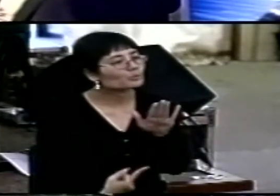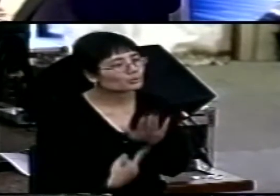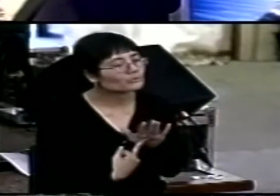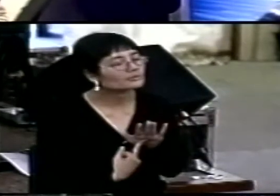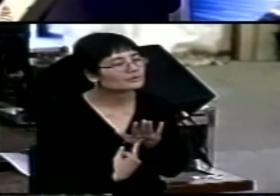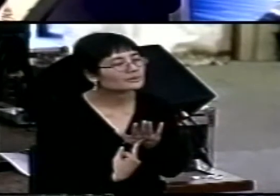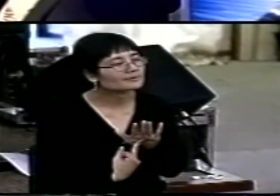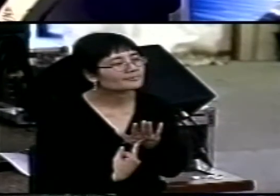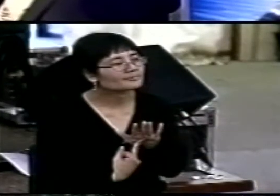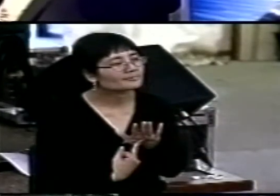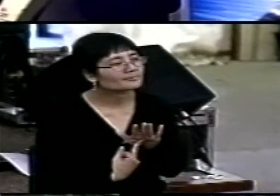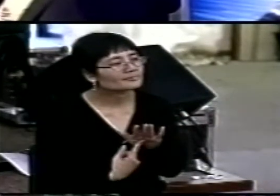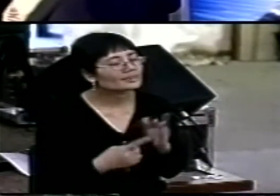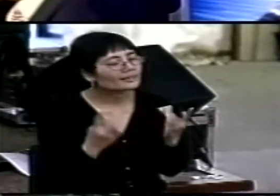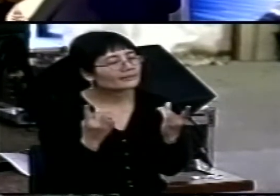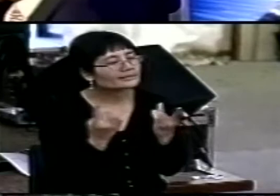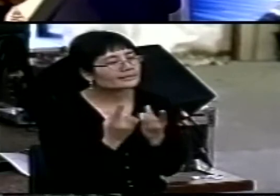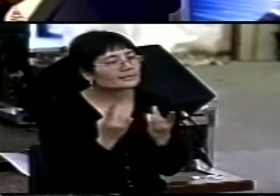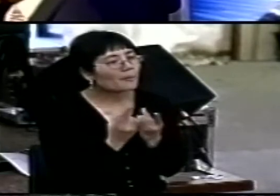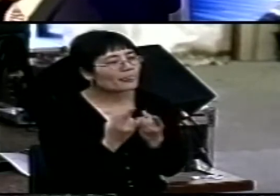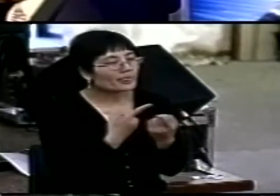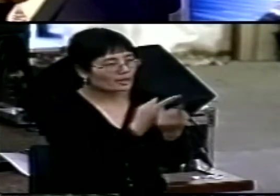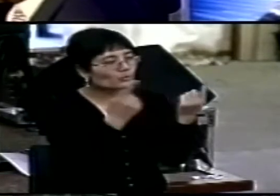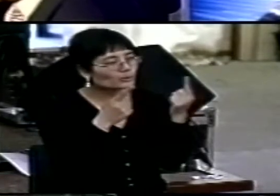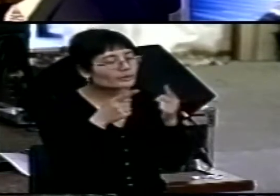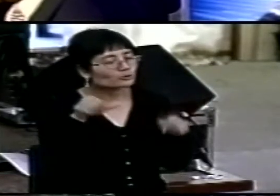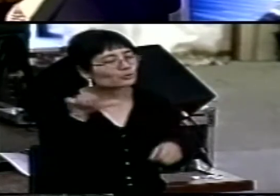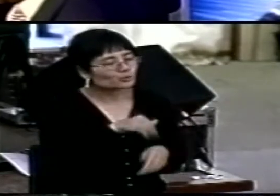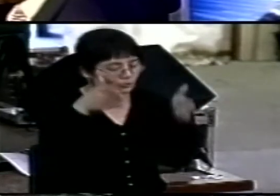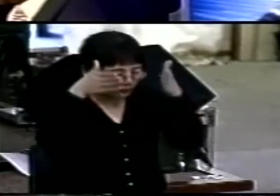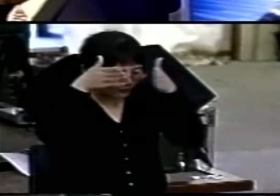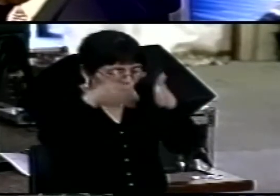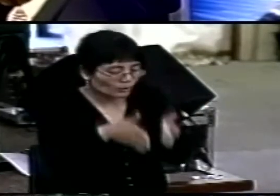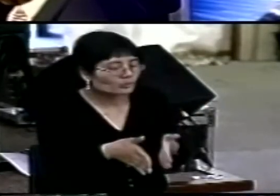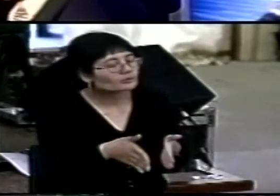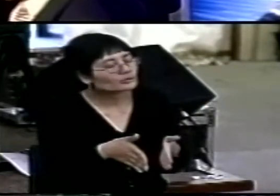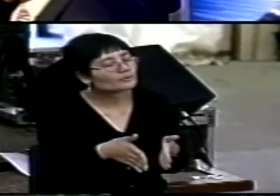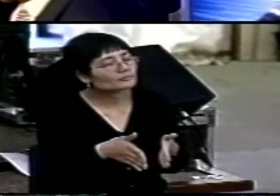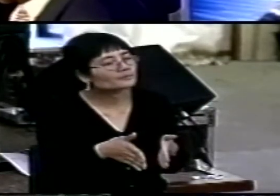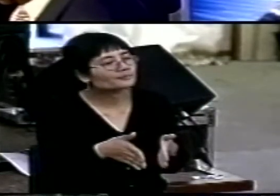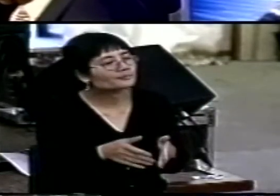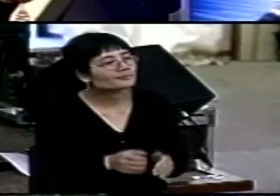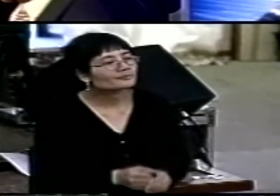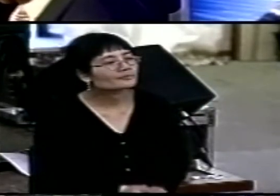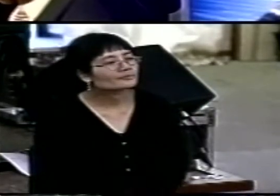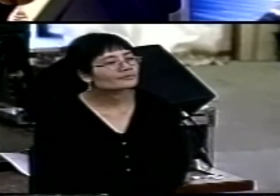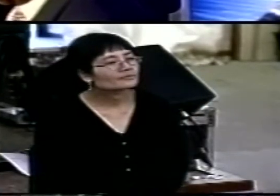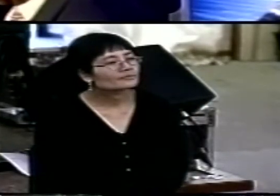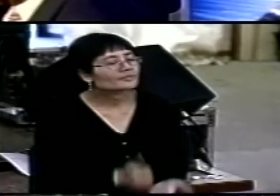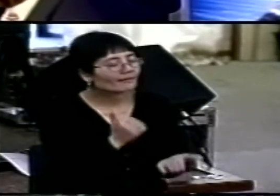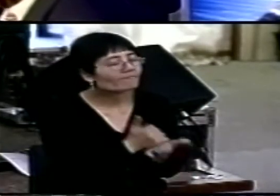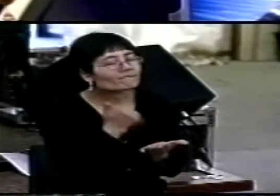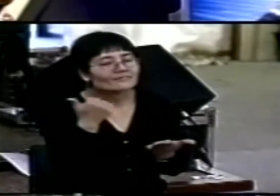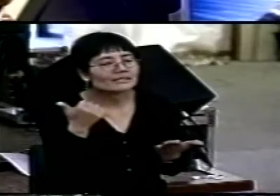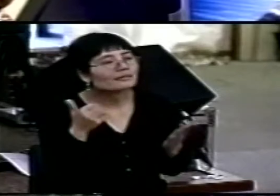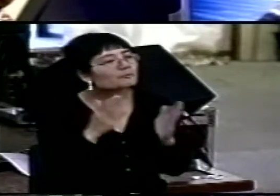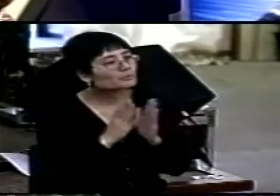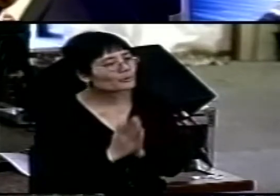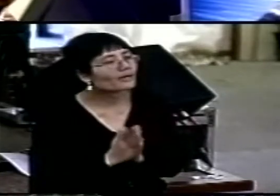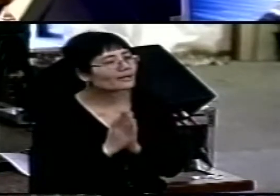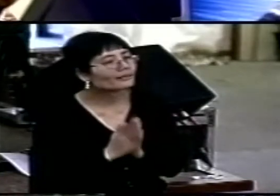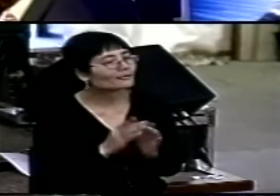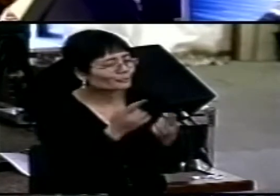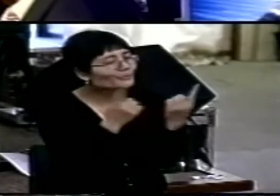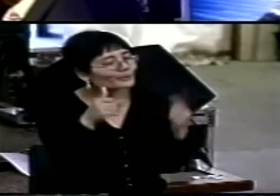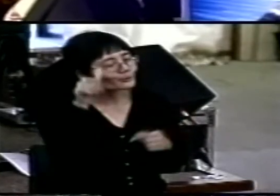be something we pay very special attention to. It's a brilliant prayer, and you and I will be fairly